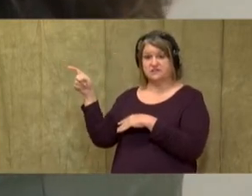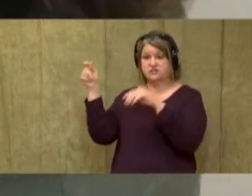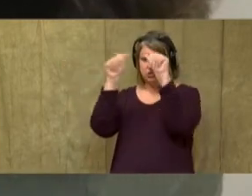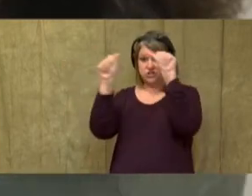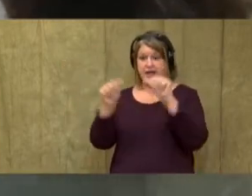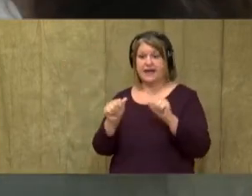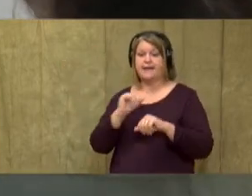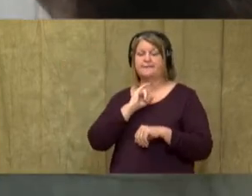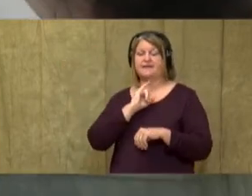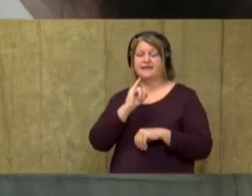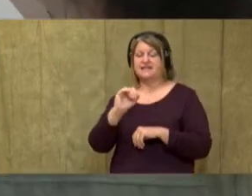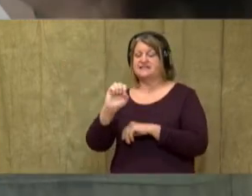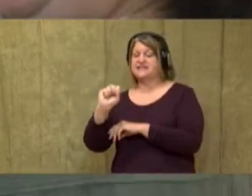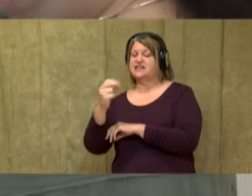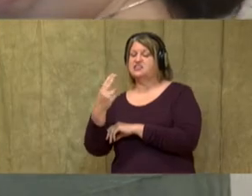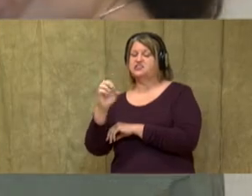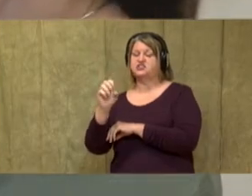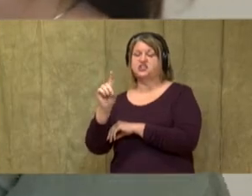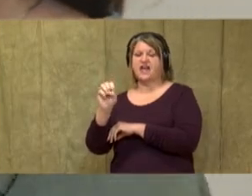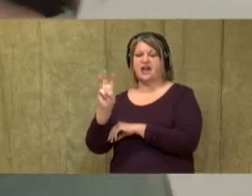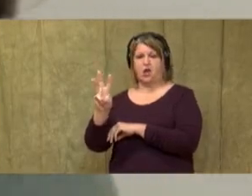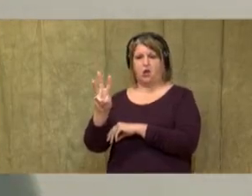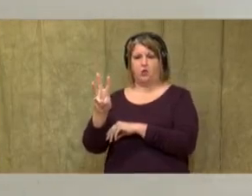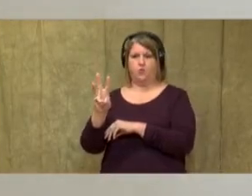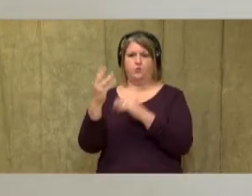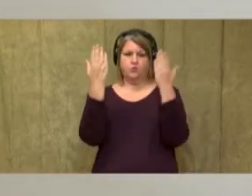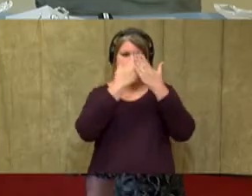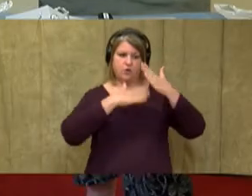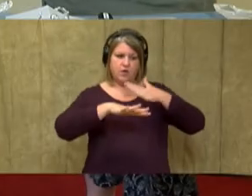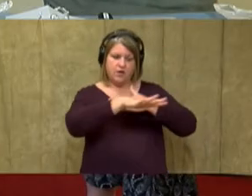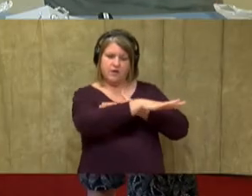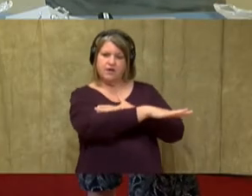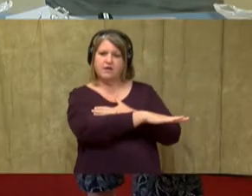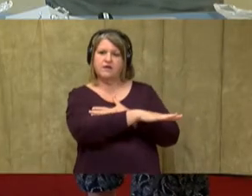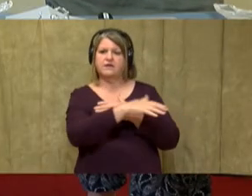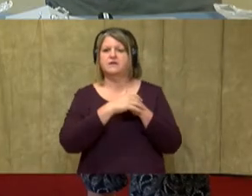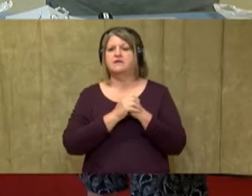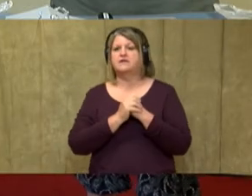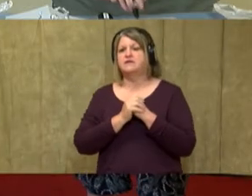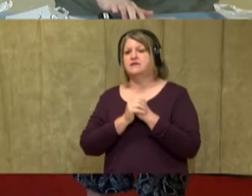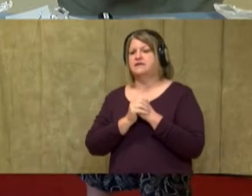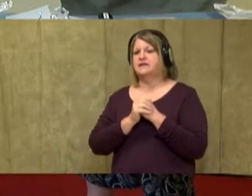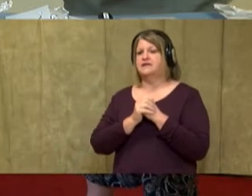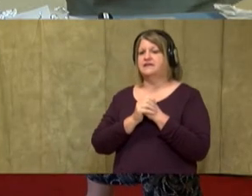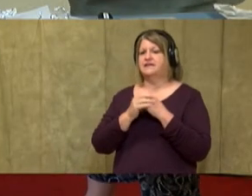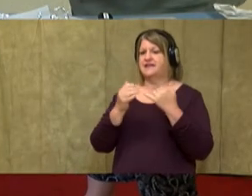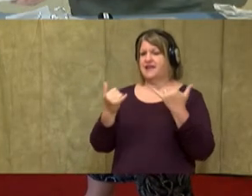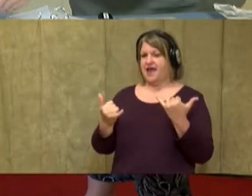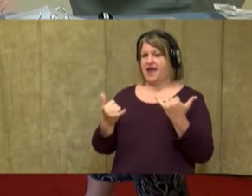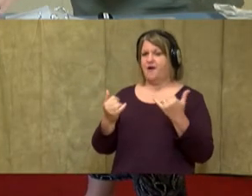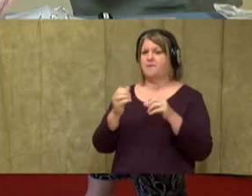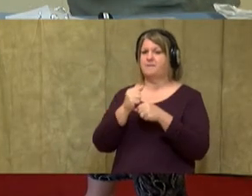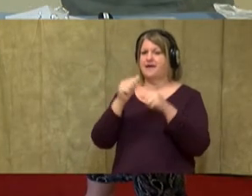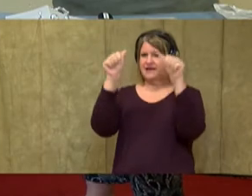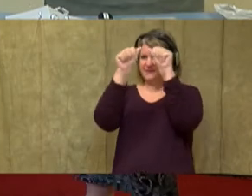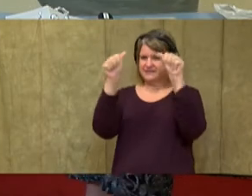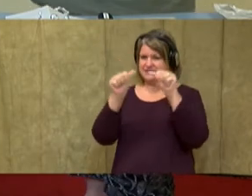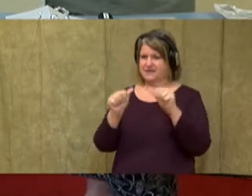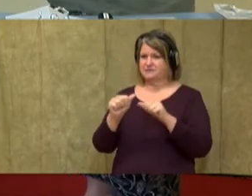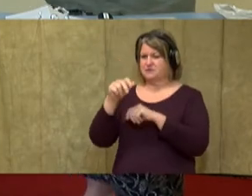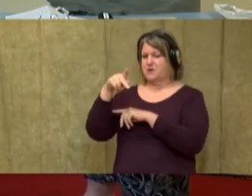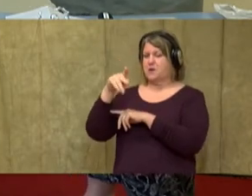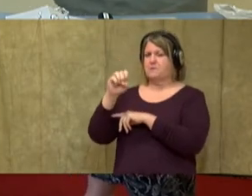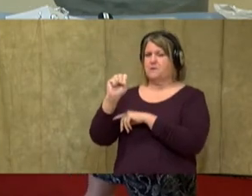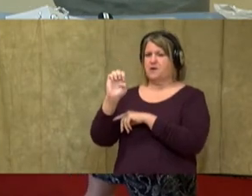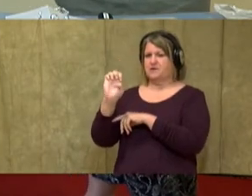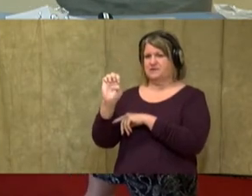All right. Now we have our paper and I'm going to make my sculpture pose. Okay. And so I'm going